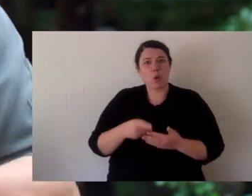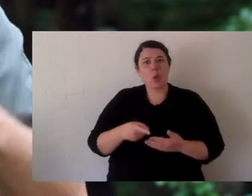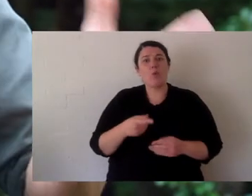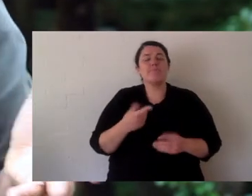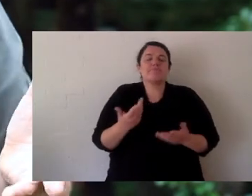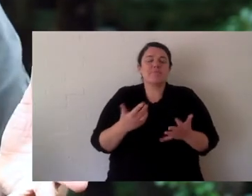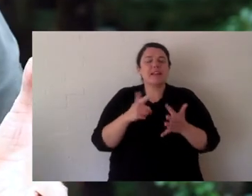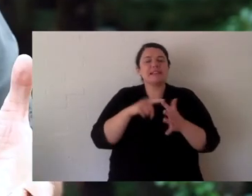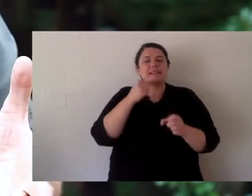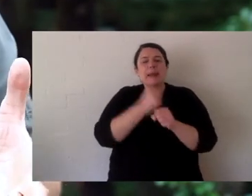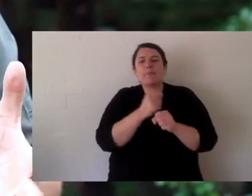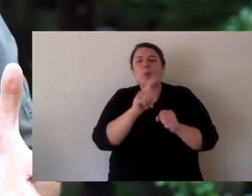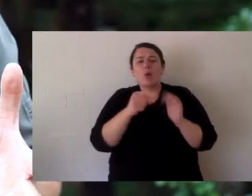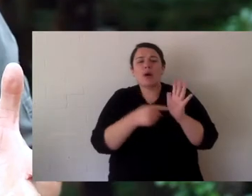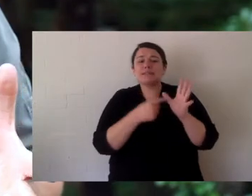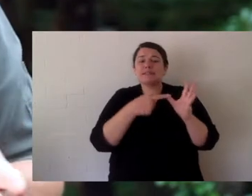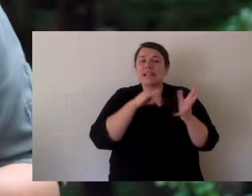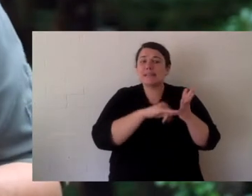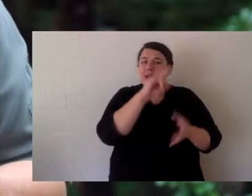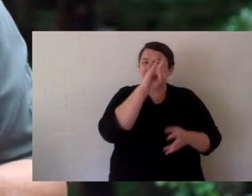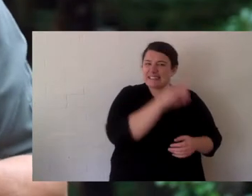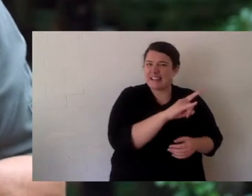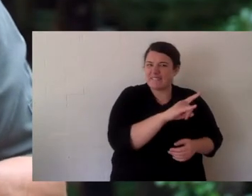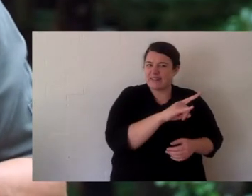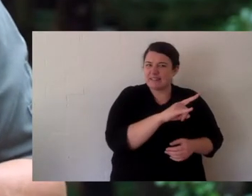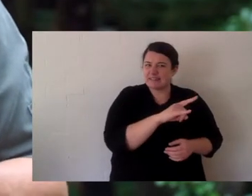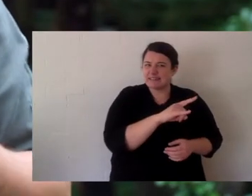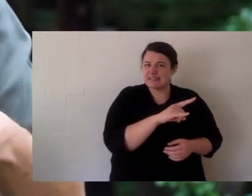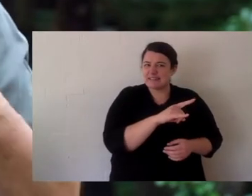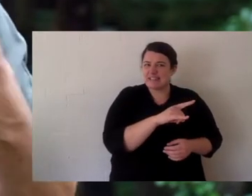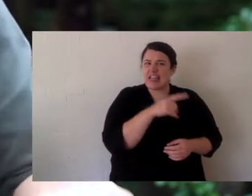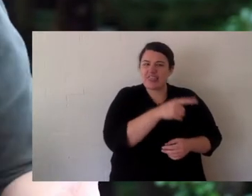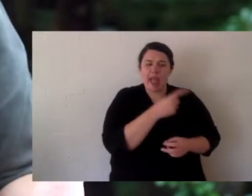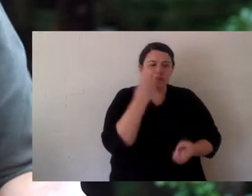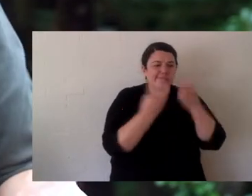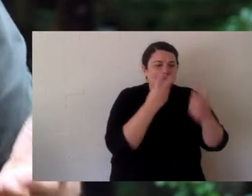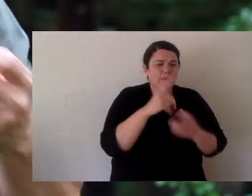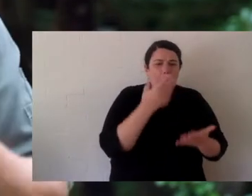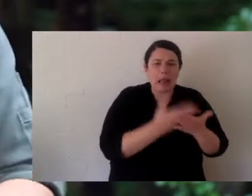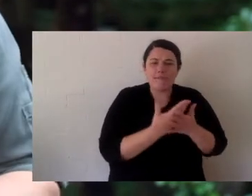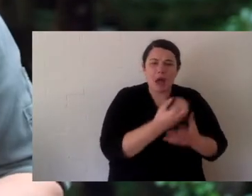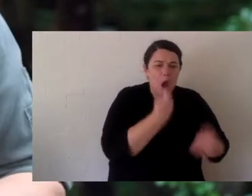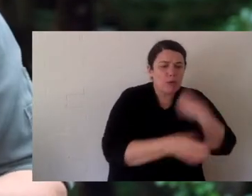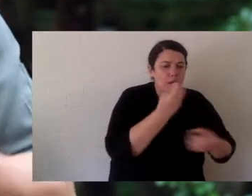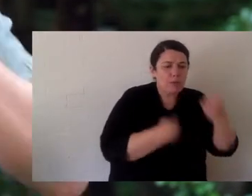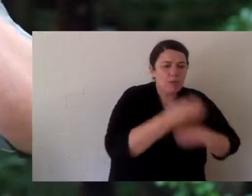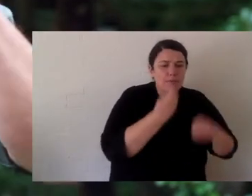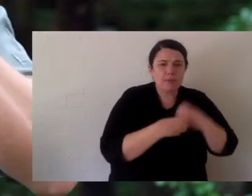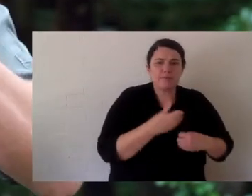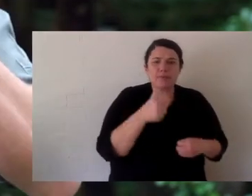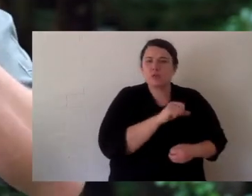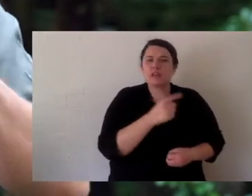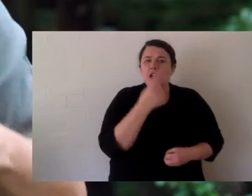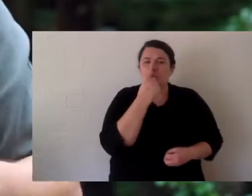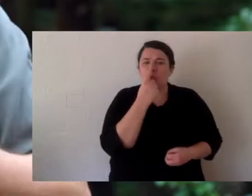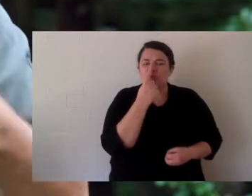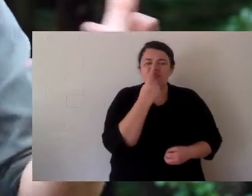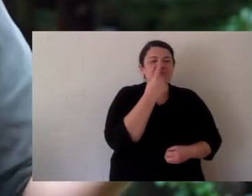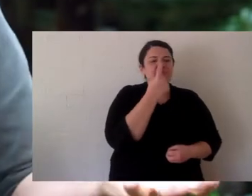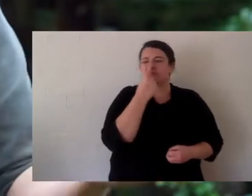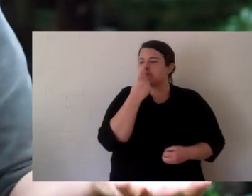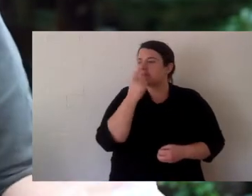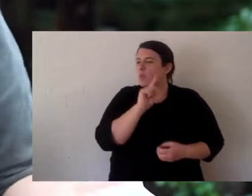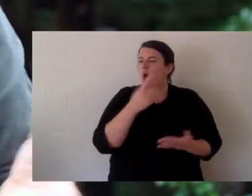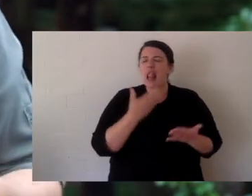let's say Tasmanian devils. They're not really good predators. They're scavengers. So what they do is they use their nose and they